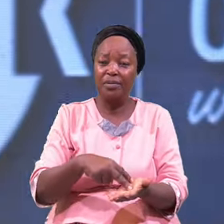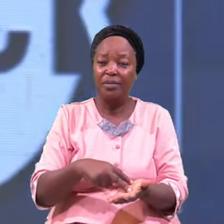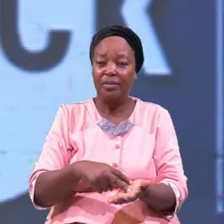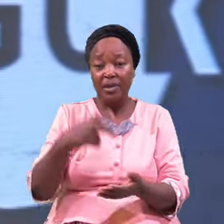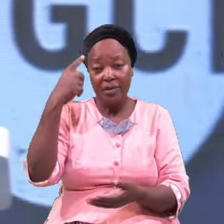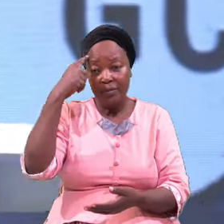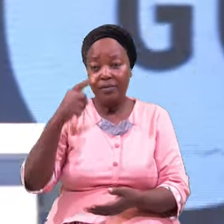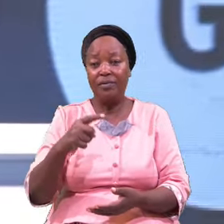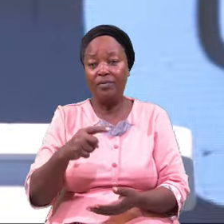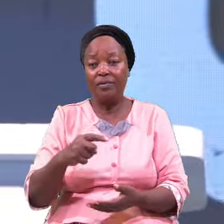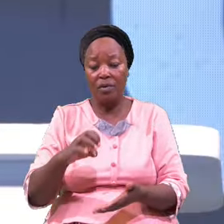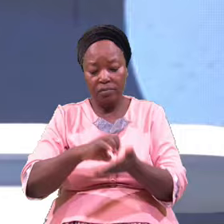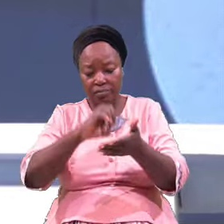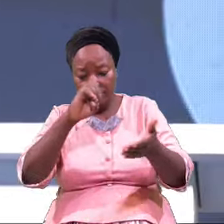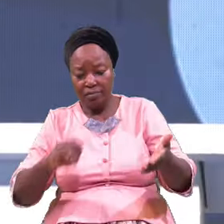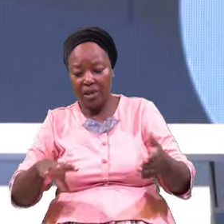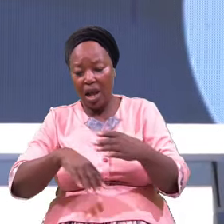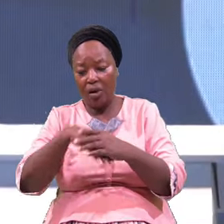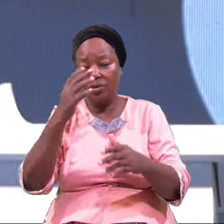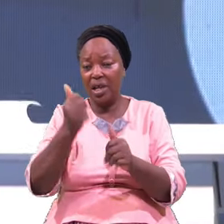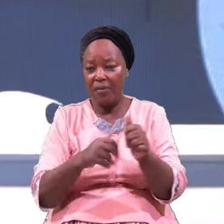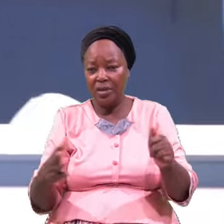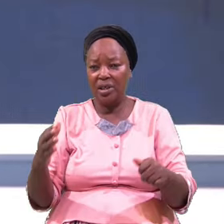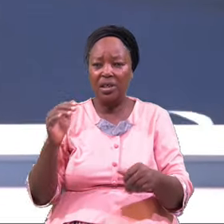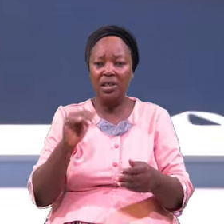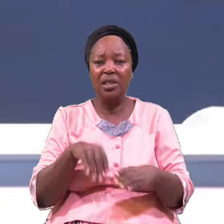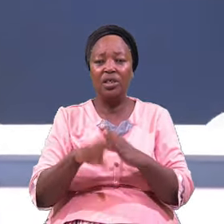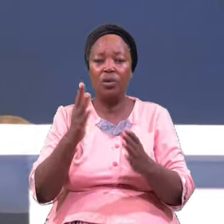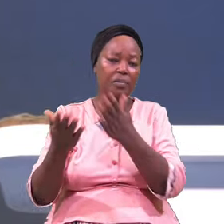Blotting Out Every Sin In Your Past